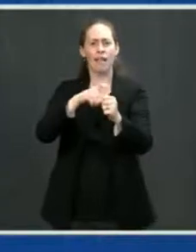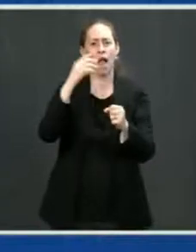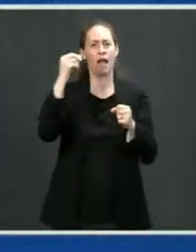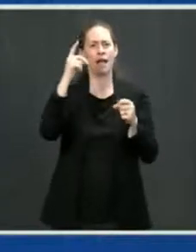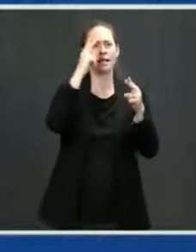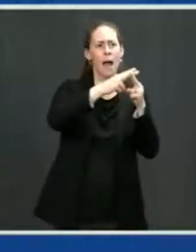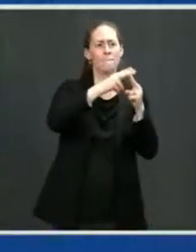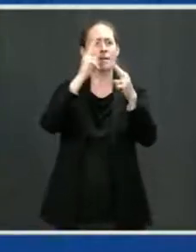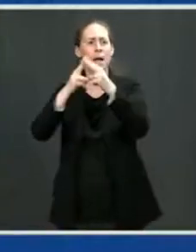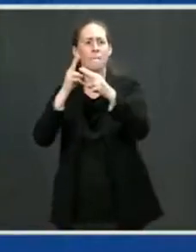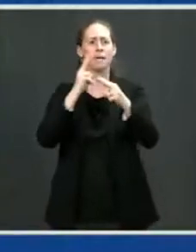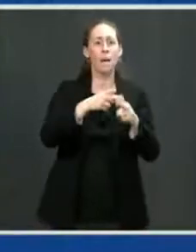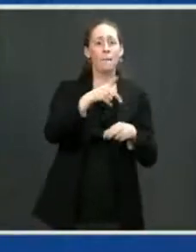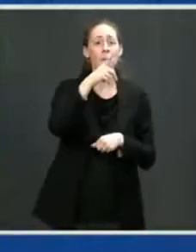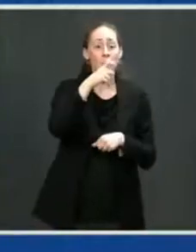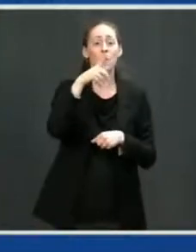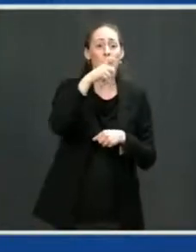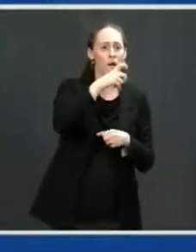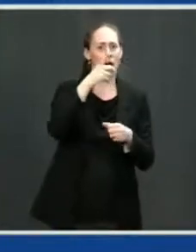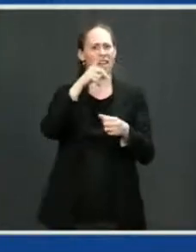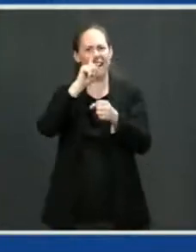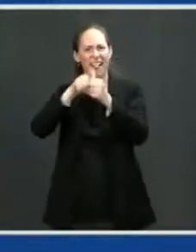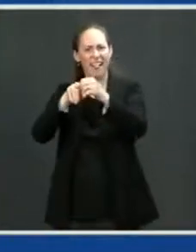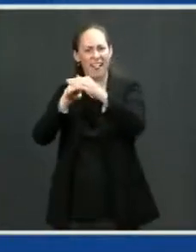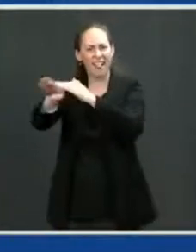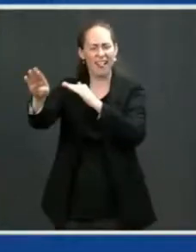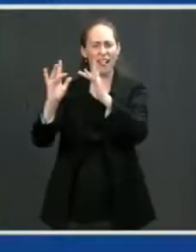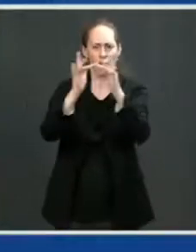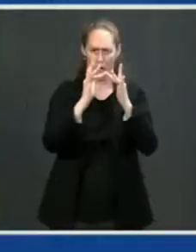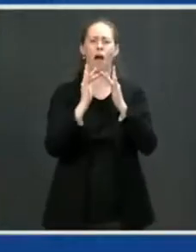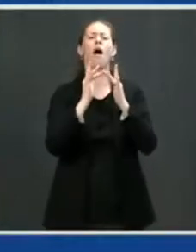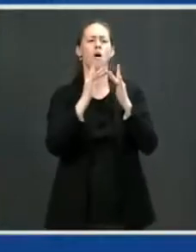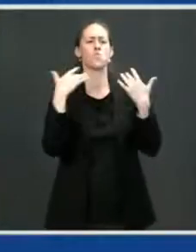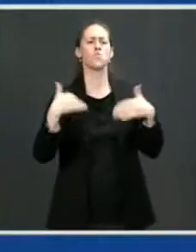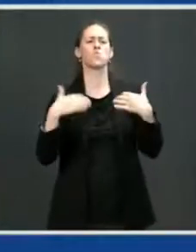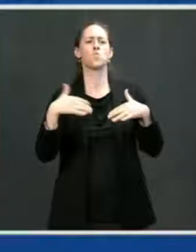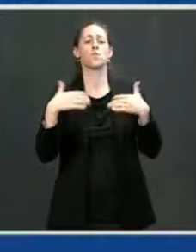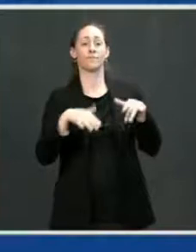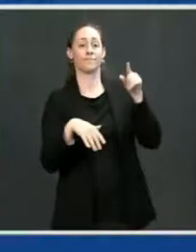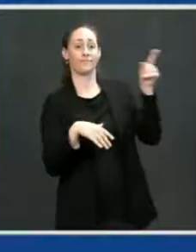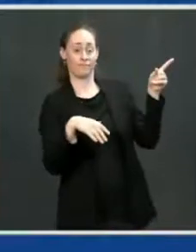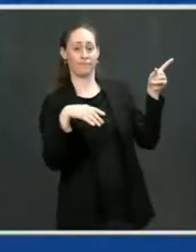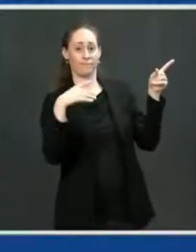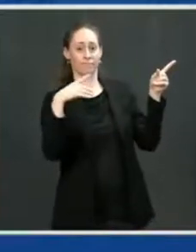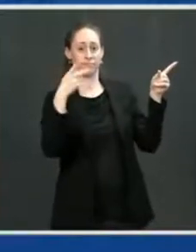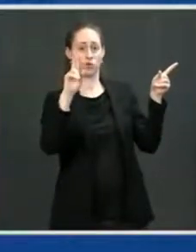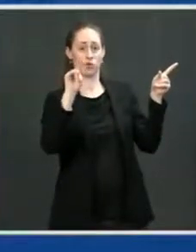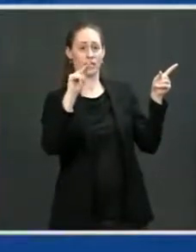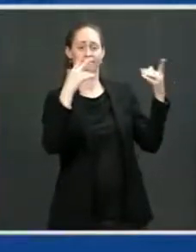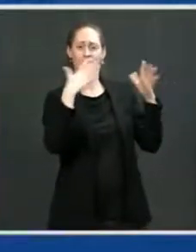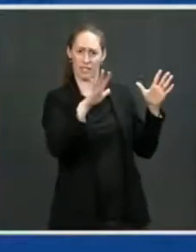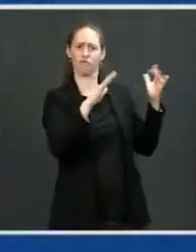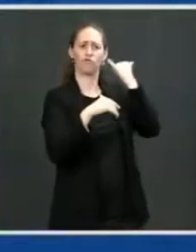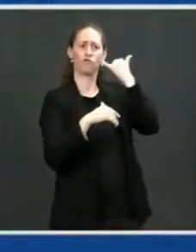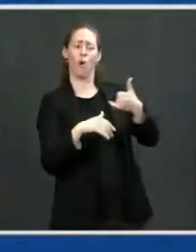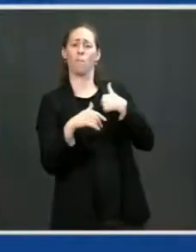on the scope and scale that occurred. When President Putin called me in January, after I sworn in to congratulate me, I told him that